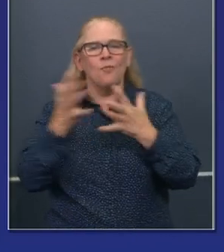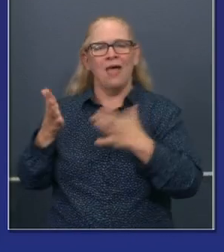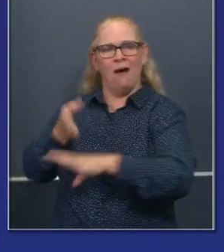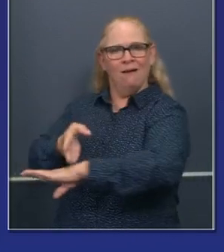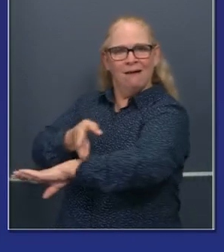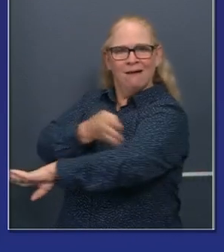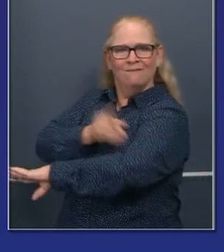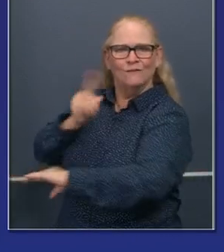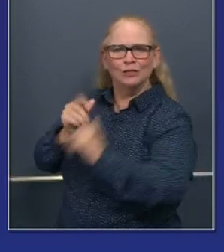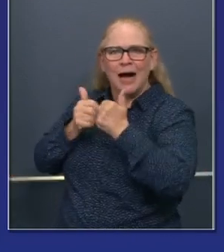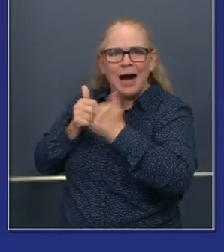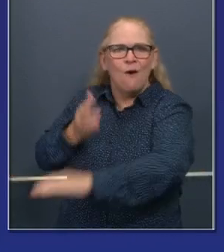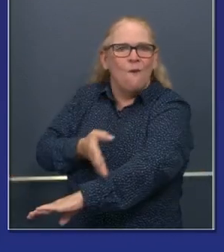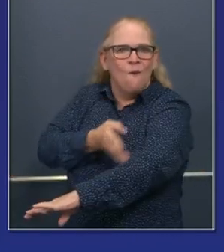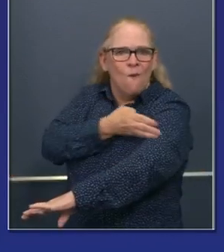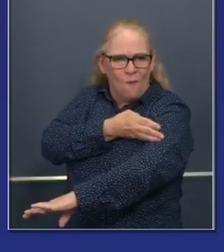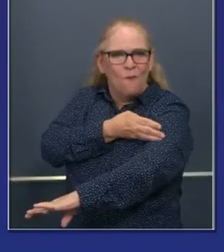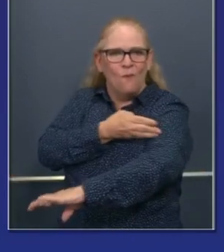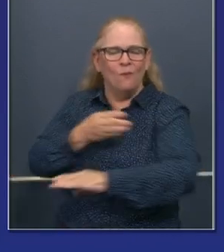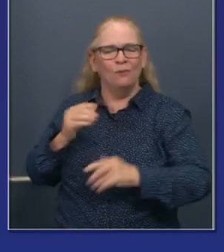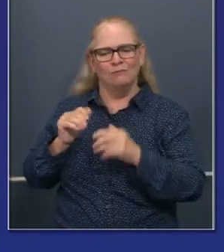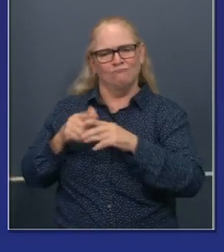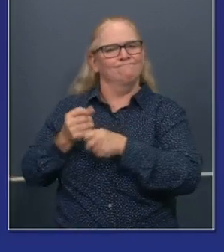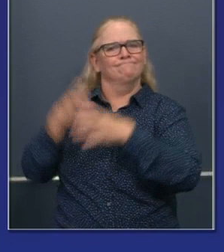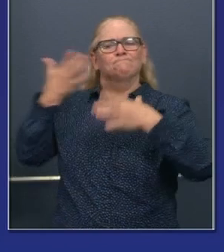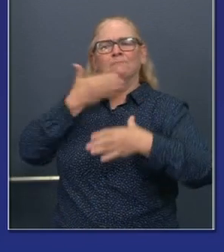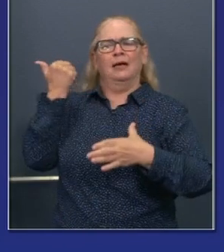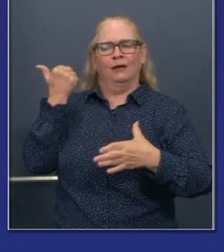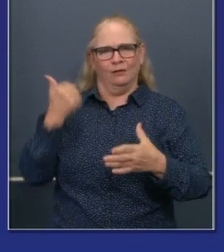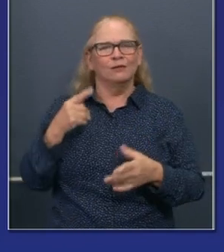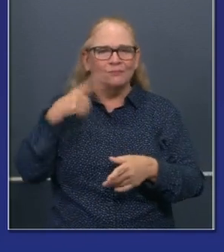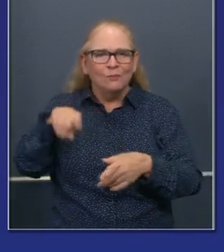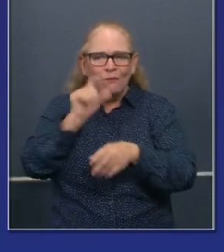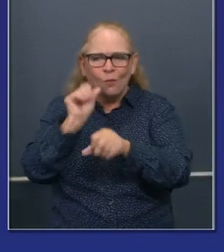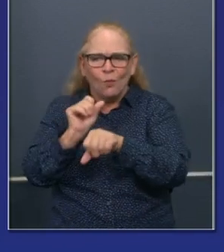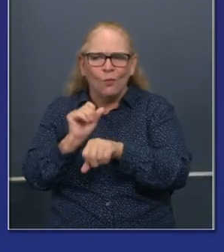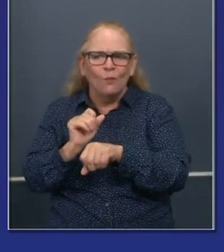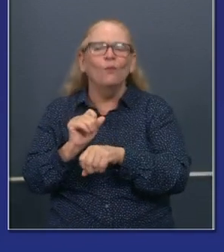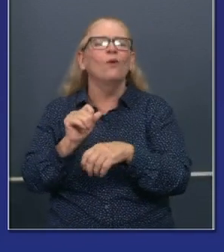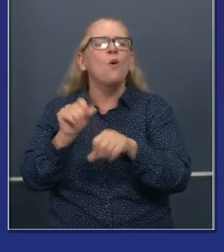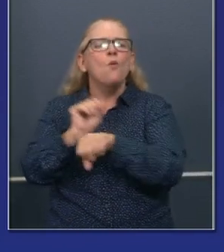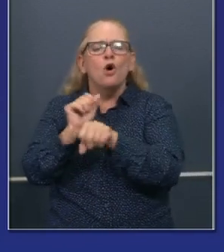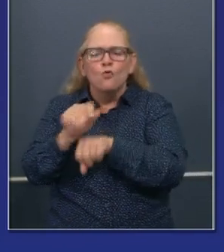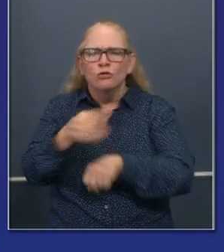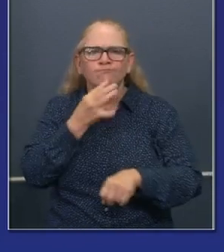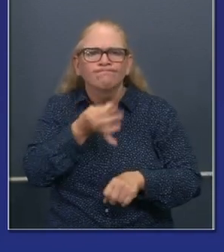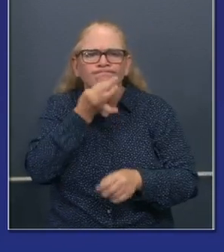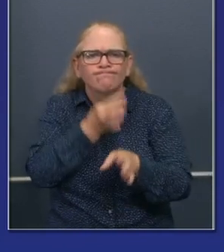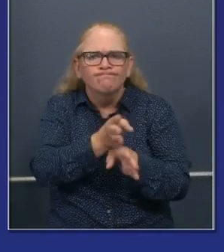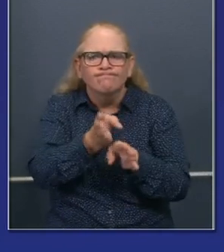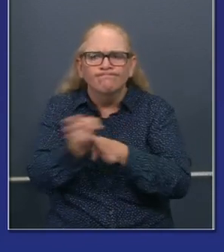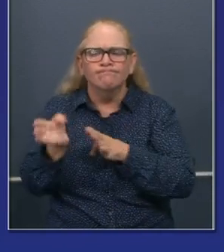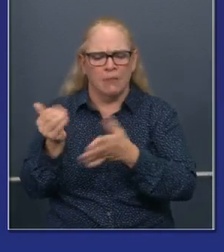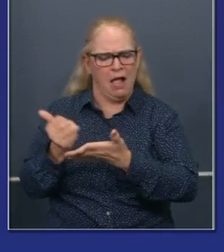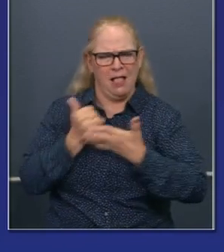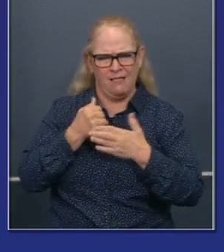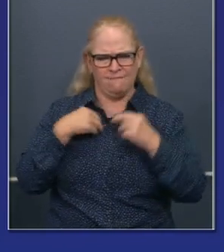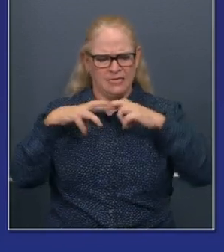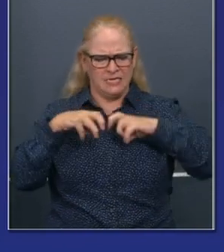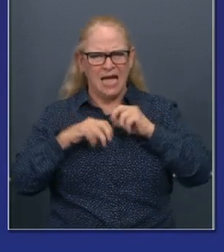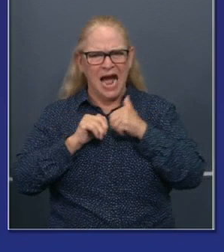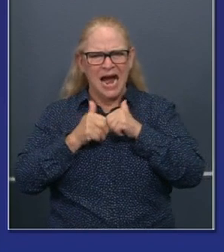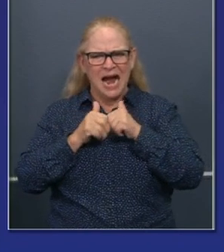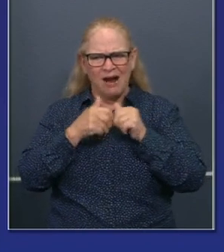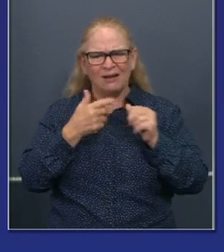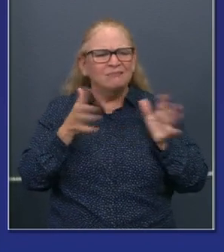those experts that we work with and my own subjective beliefs and that belief. And that is the most urgent economic recovery tool for the